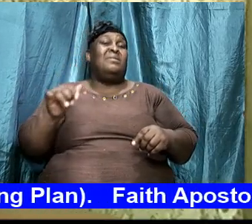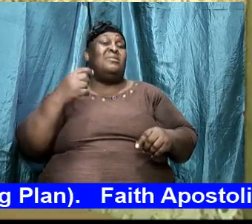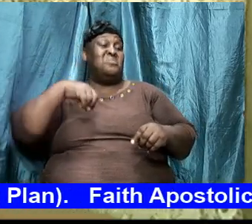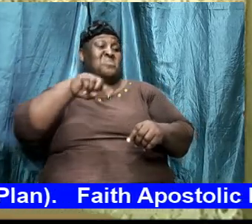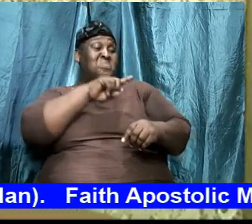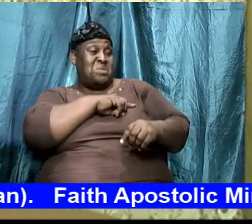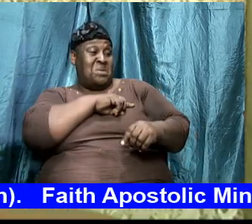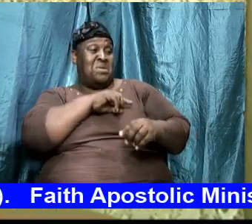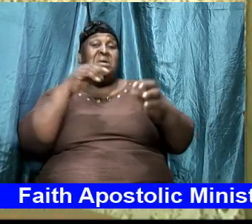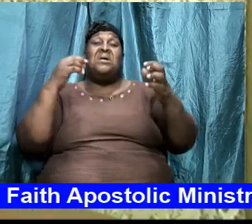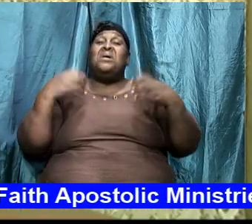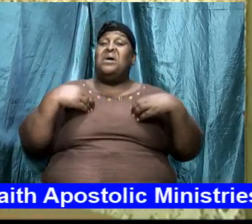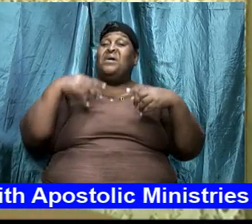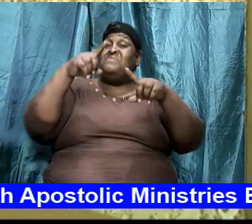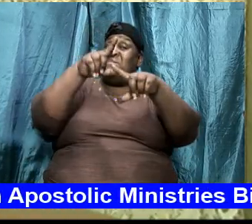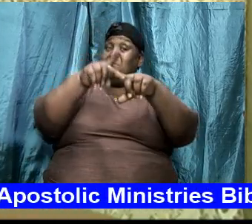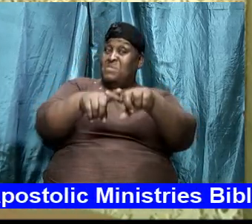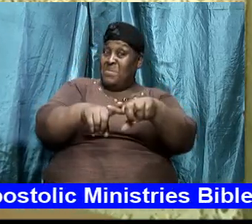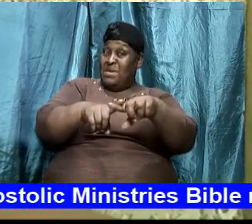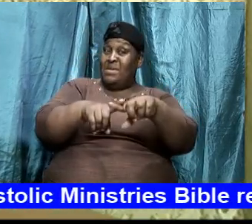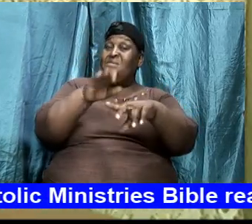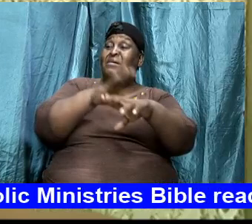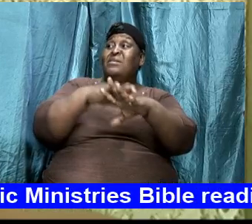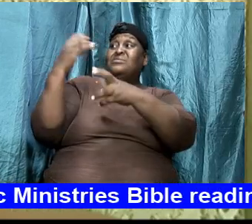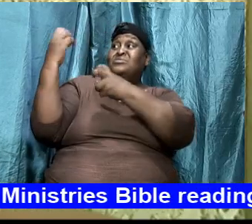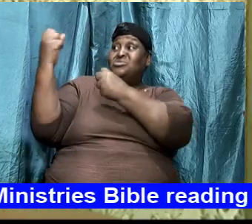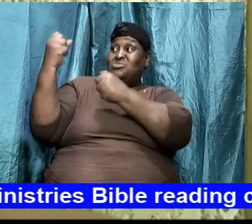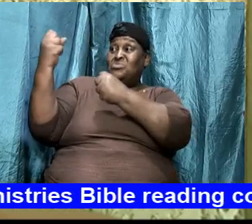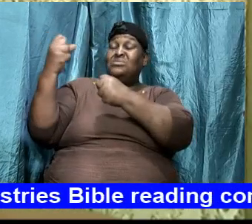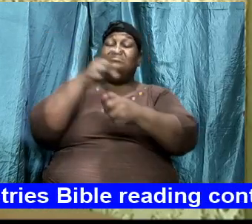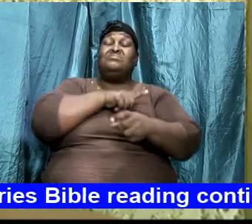if we are going to live a victorious life